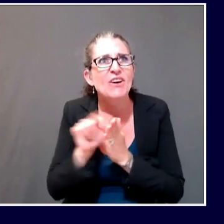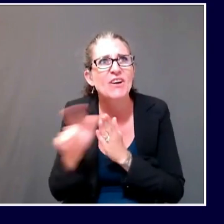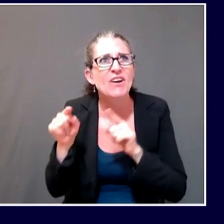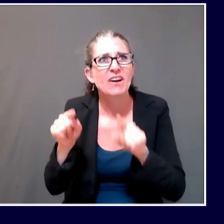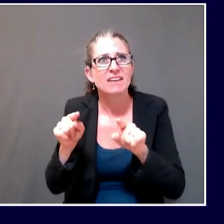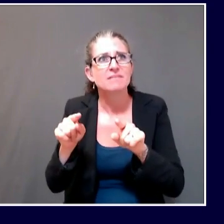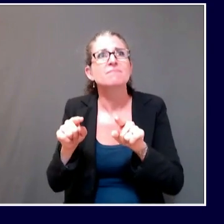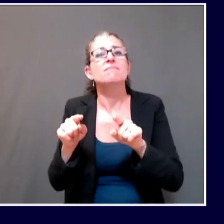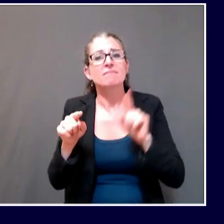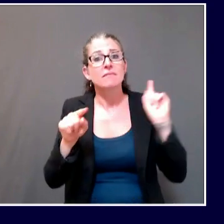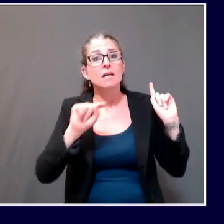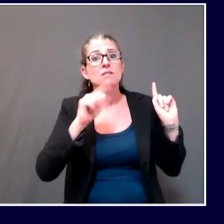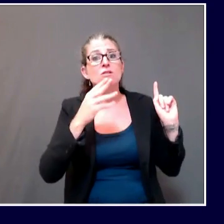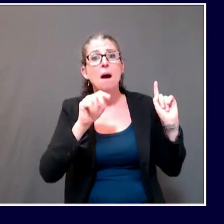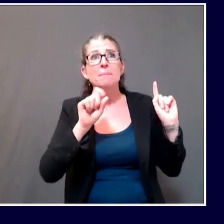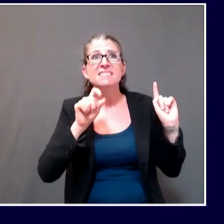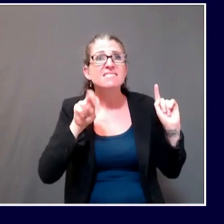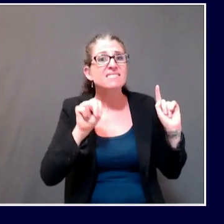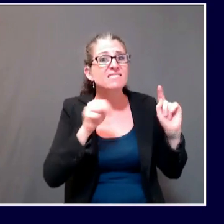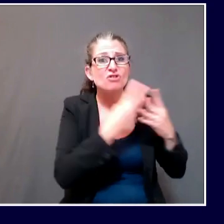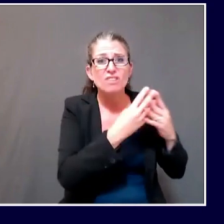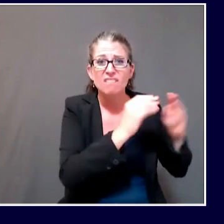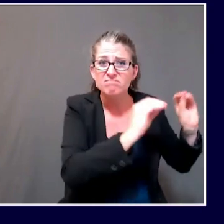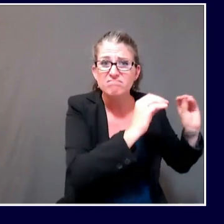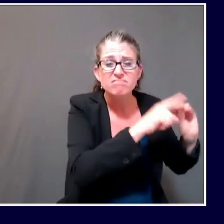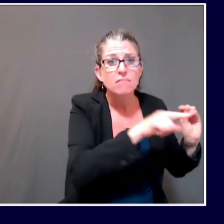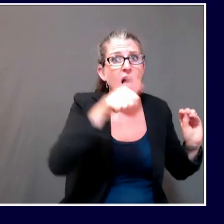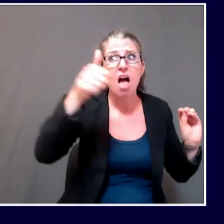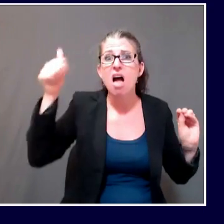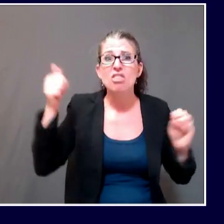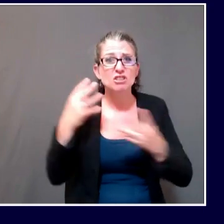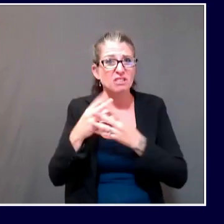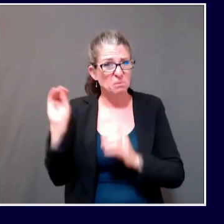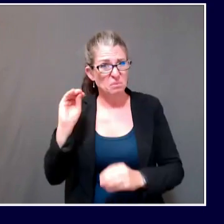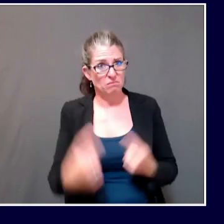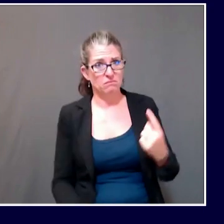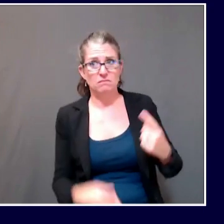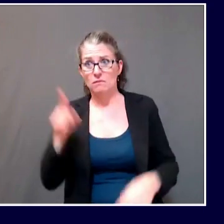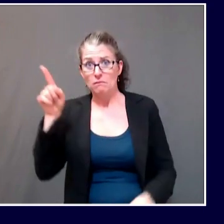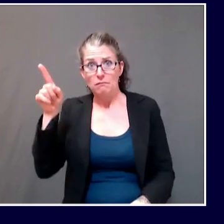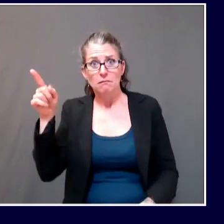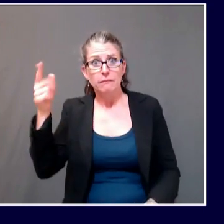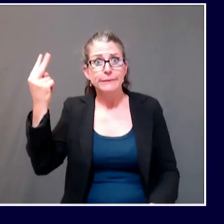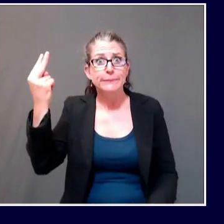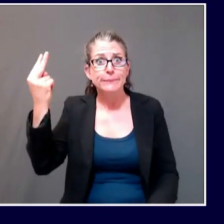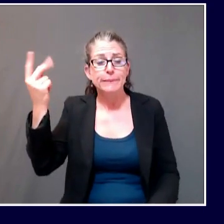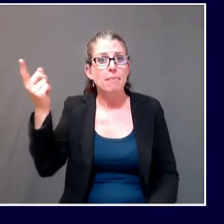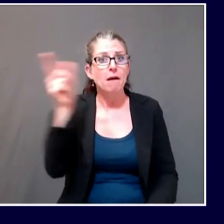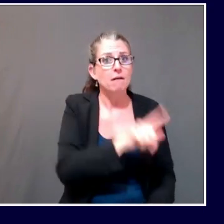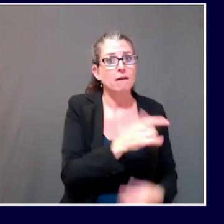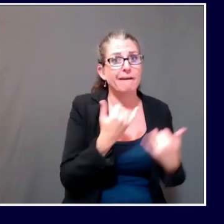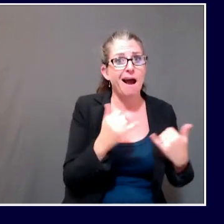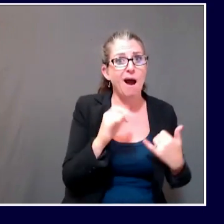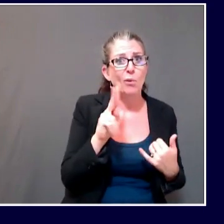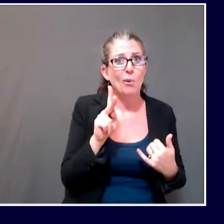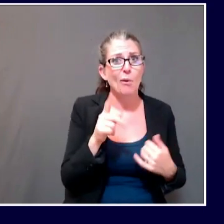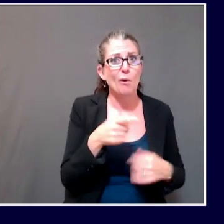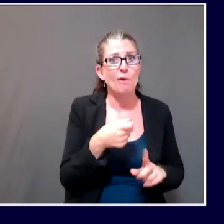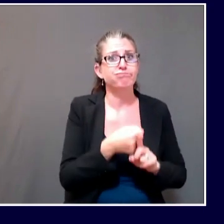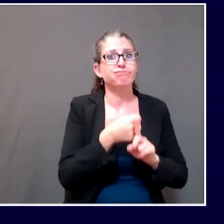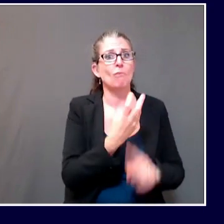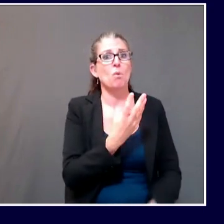So while we start to loosen restrictions on visitation and that kind of thing, we think people are pretty safe. Those who are